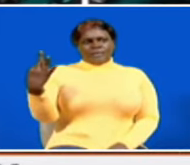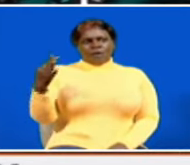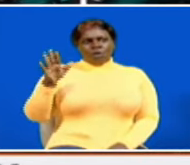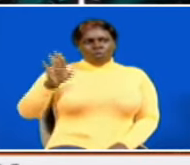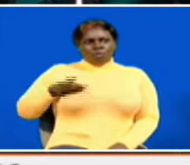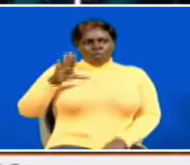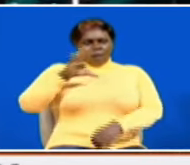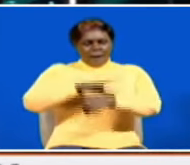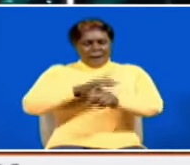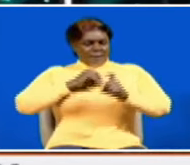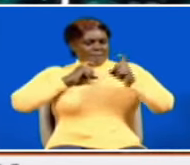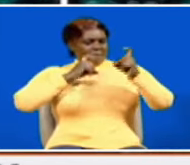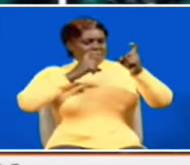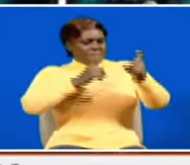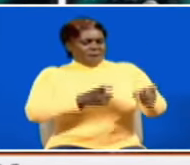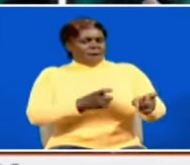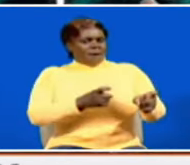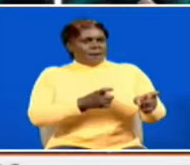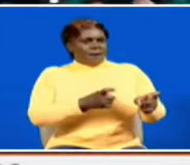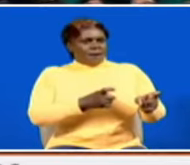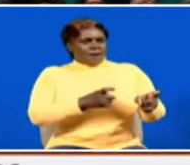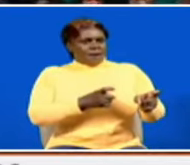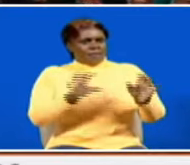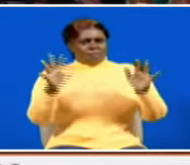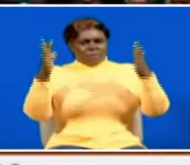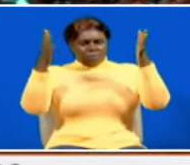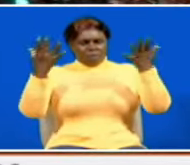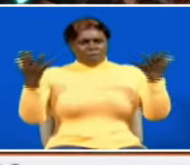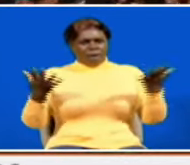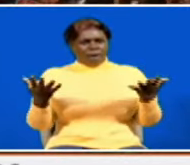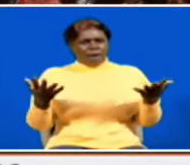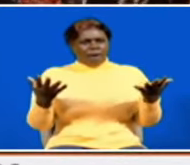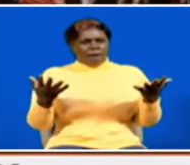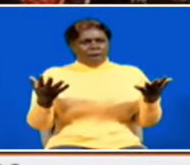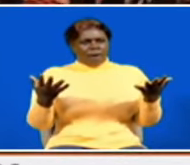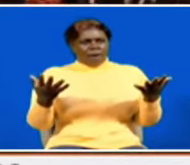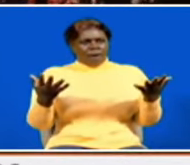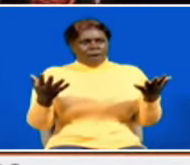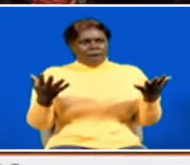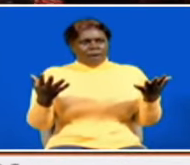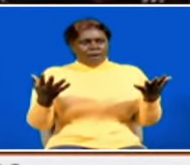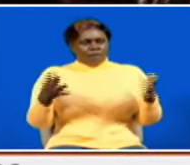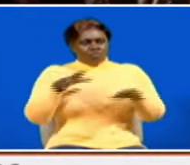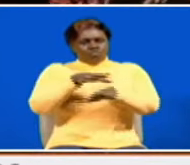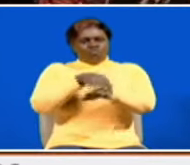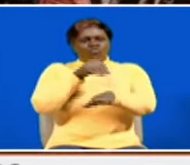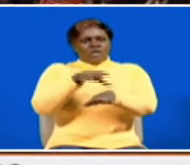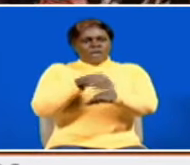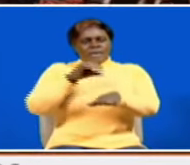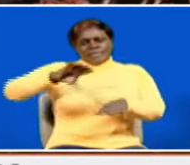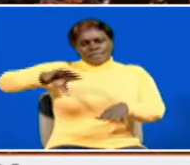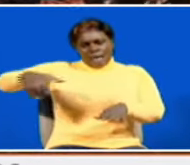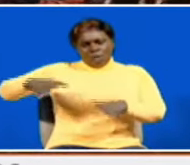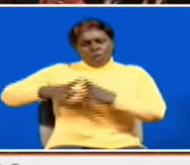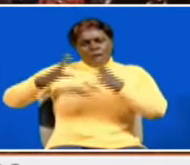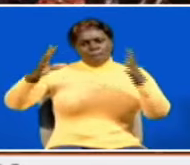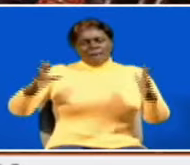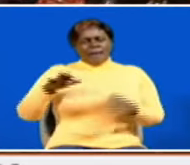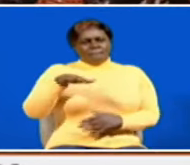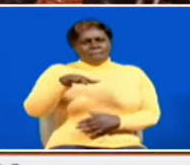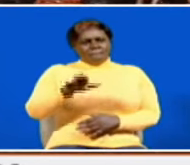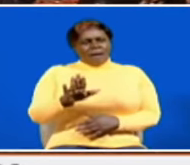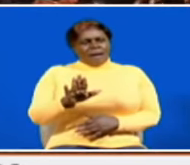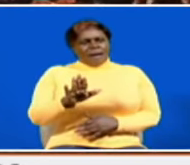won the prestigious laureate award in a colorful event the heart of stockholm sweden's capital though she